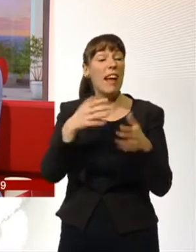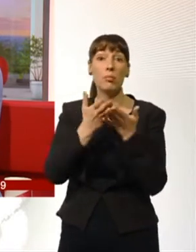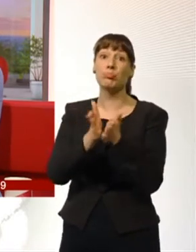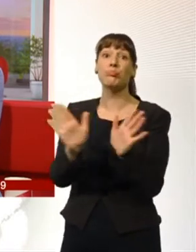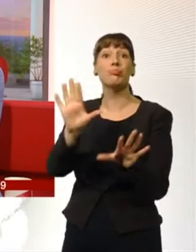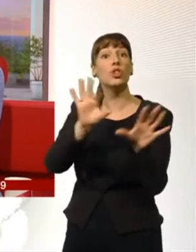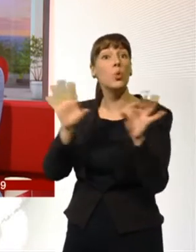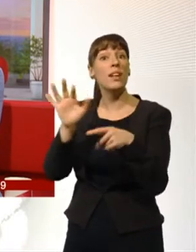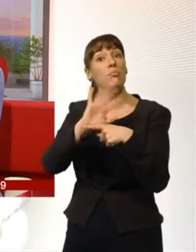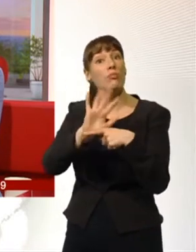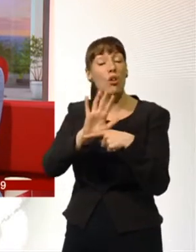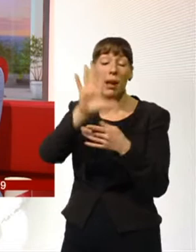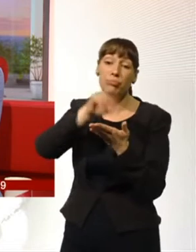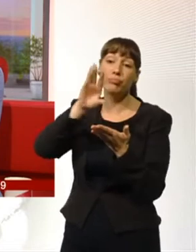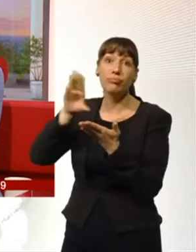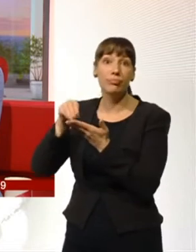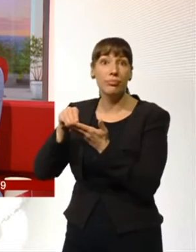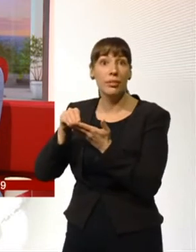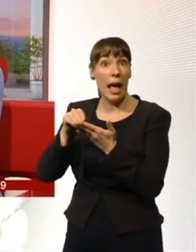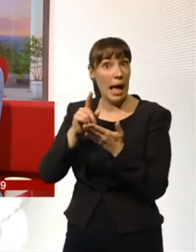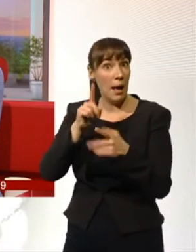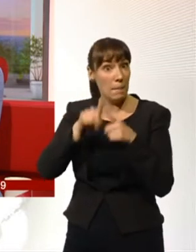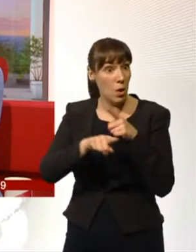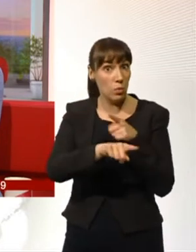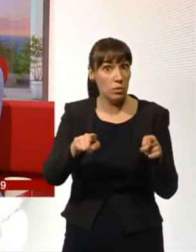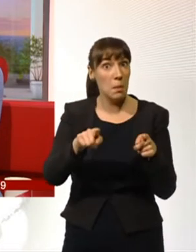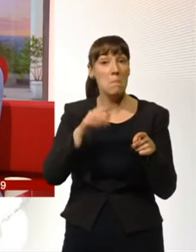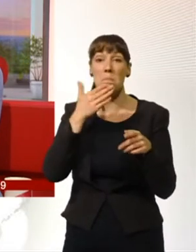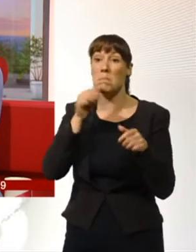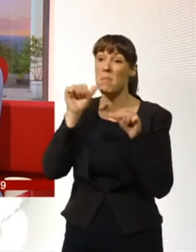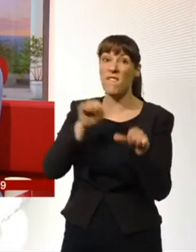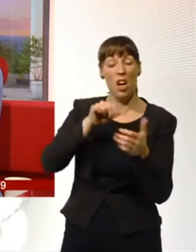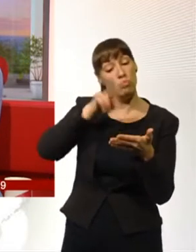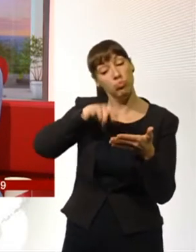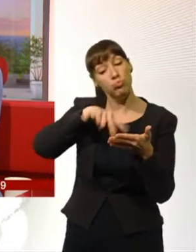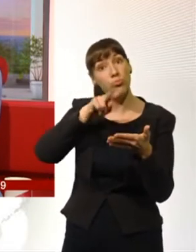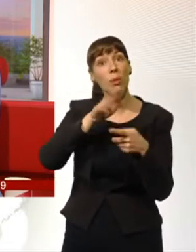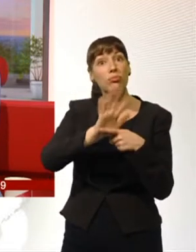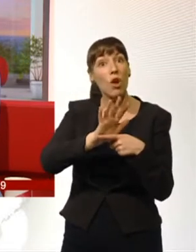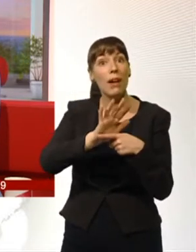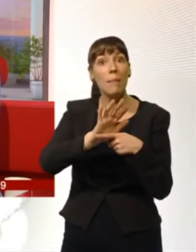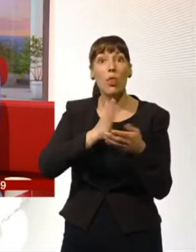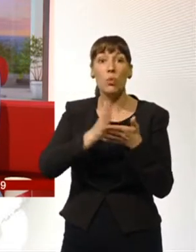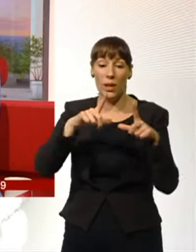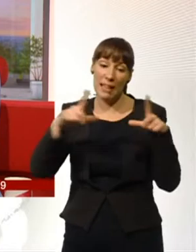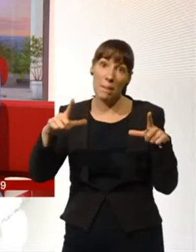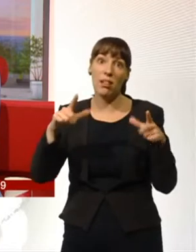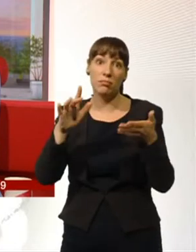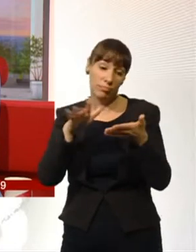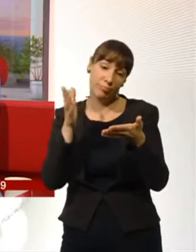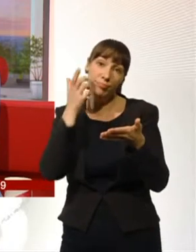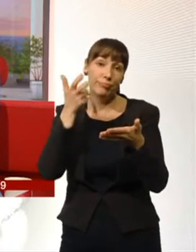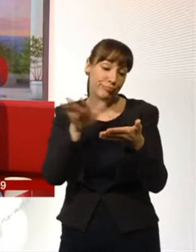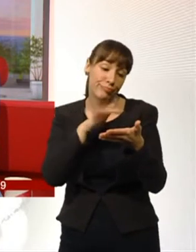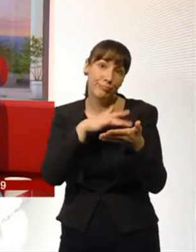Yes, coupled that with the fact that lots of them prefer to watch their favorite programs and video clips on tablets, it's no surprise to hear that they now spend more time